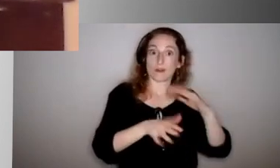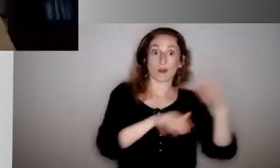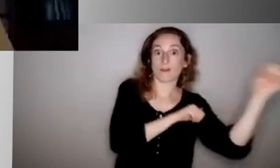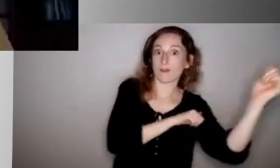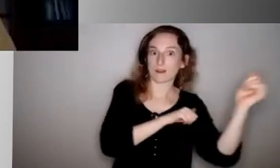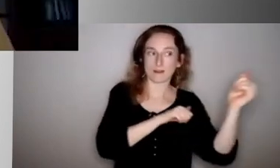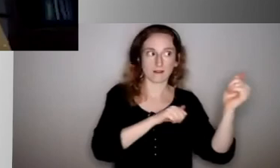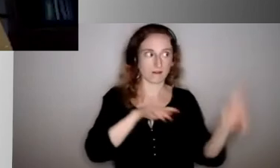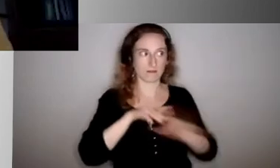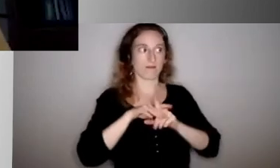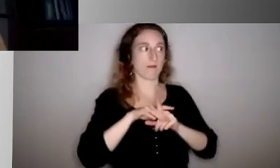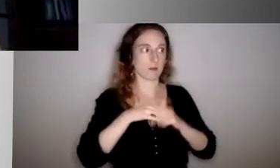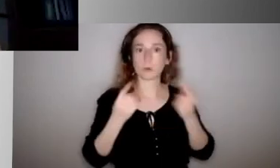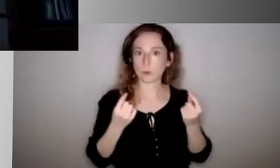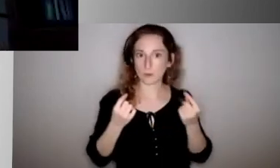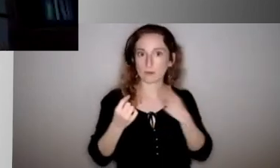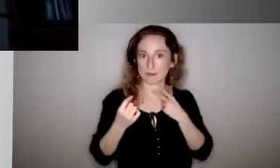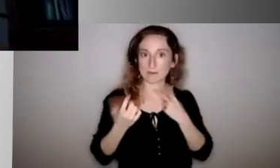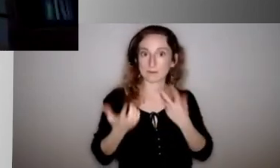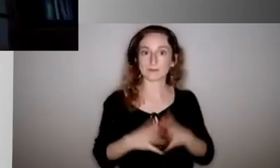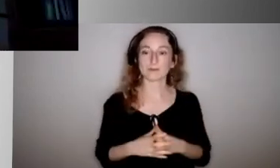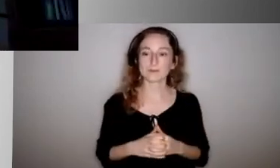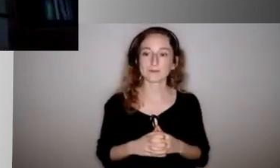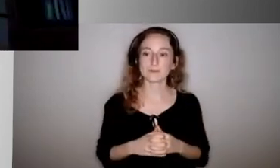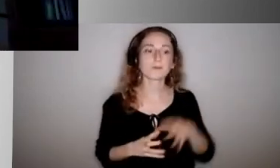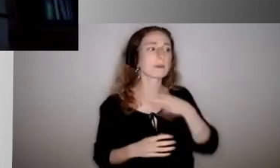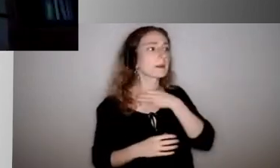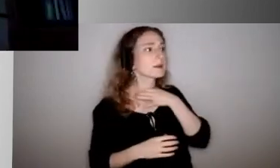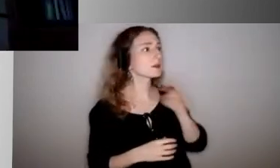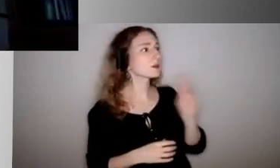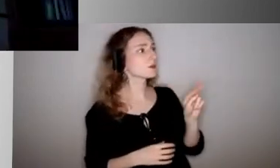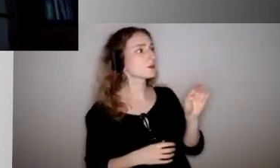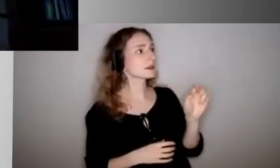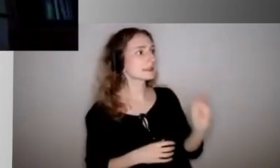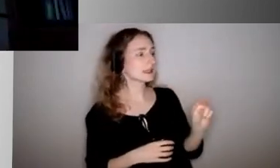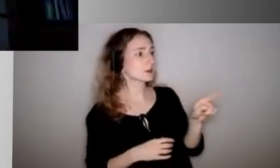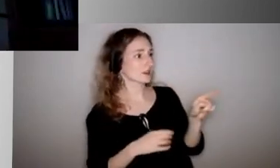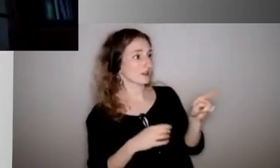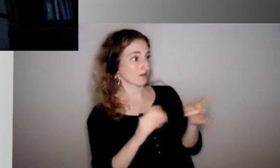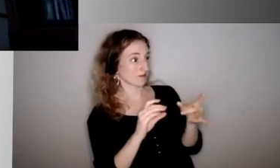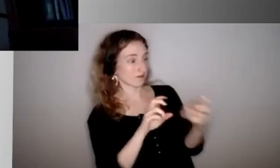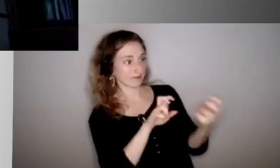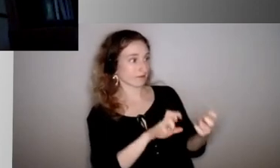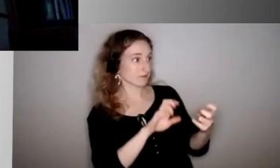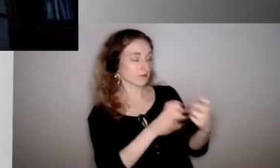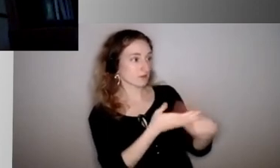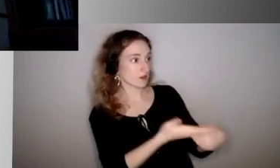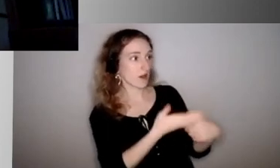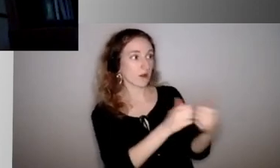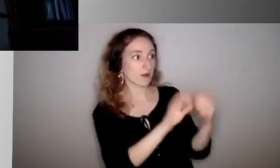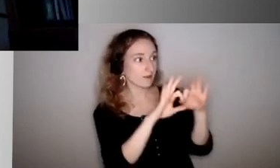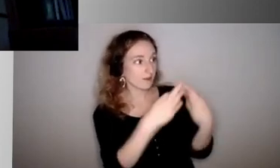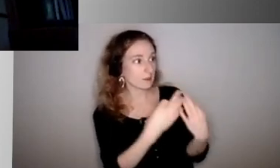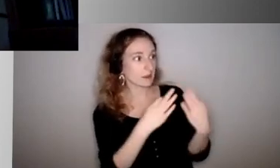And Kristen, when you've spoken with families that you've worked with who've returned to school, is that a consideration that you discuss with them, whether there is a nurse